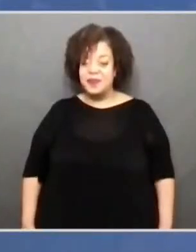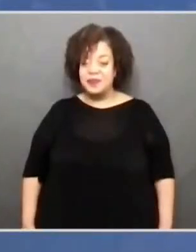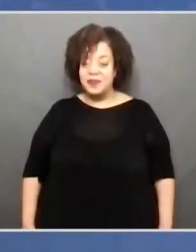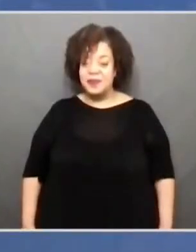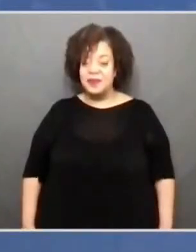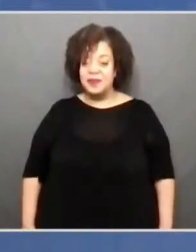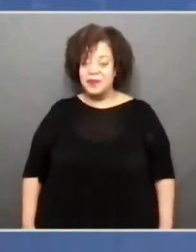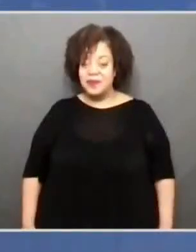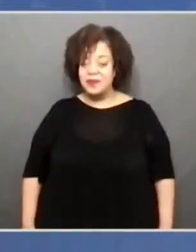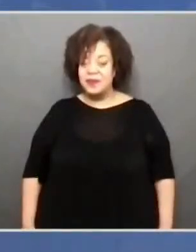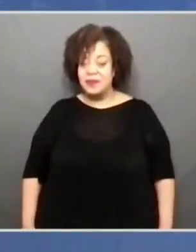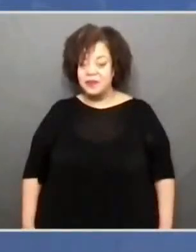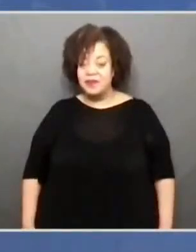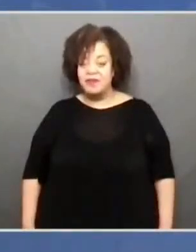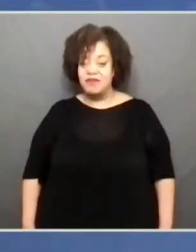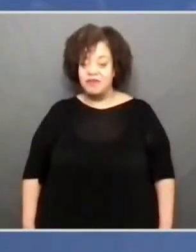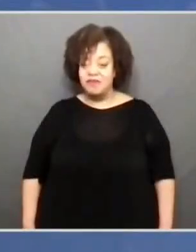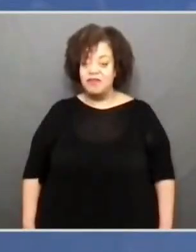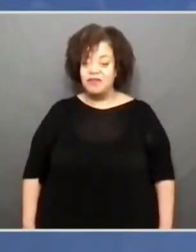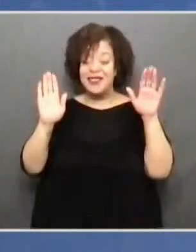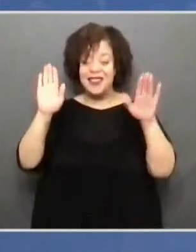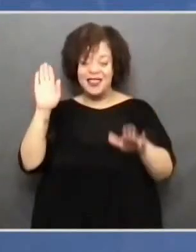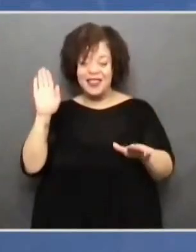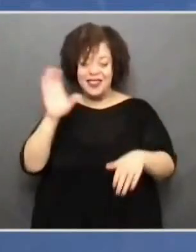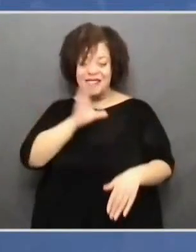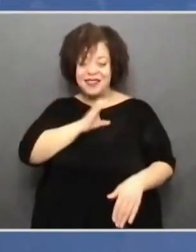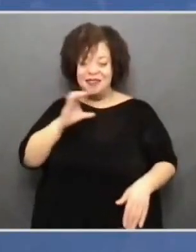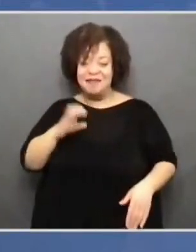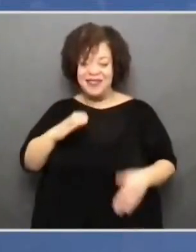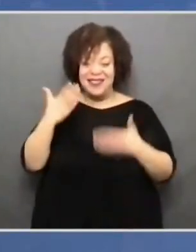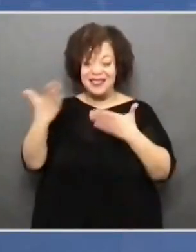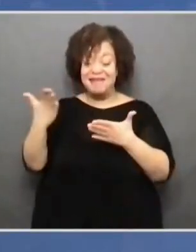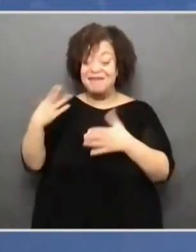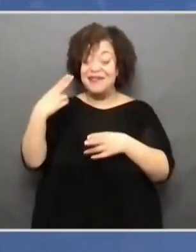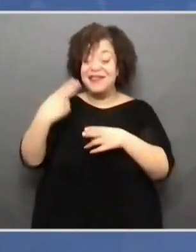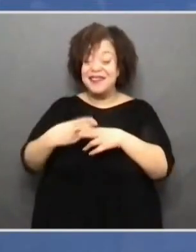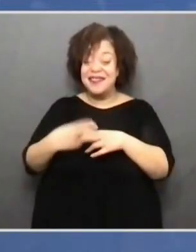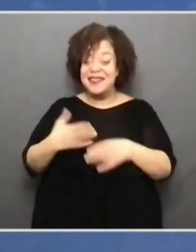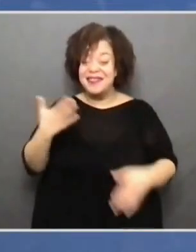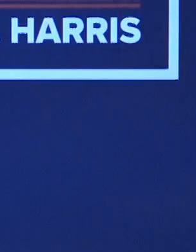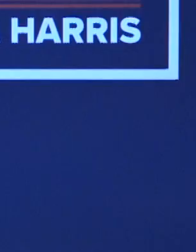other bands from across America, all from historically black colleges and universities.